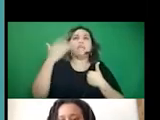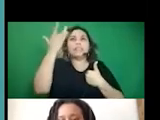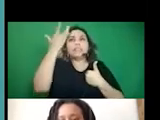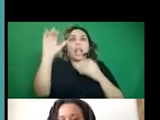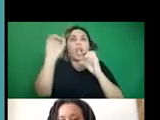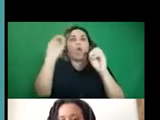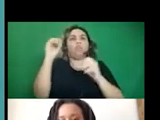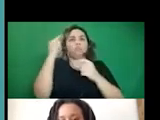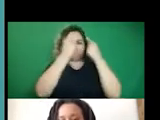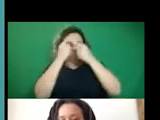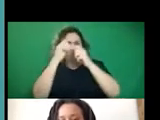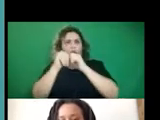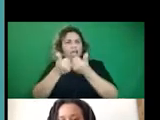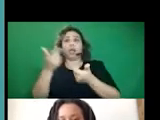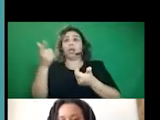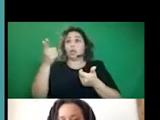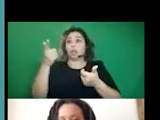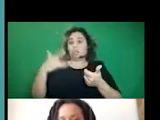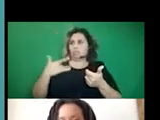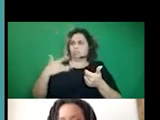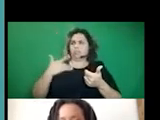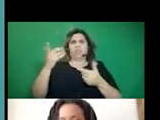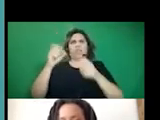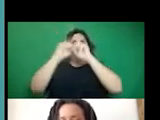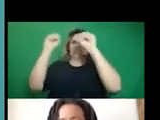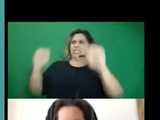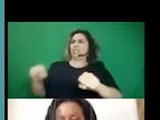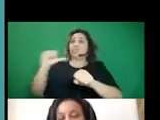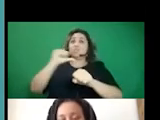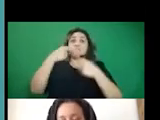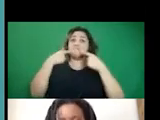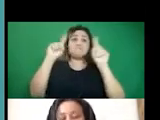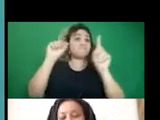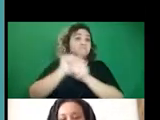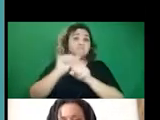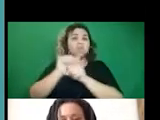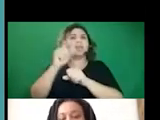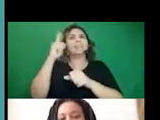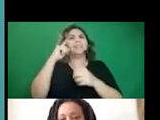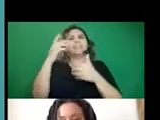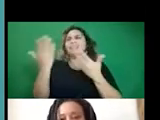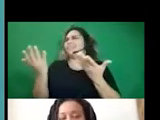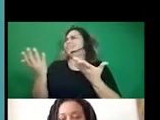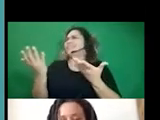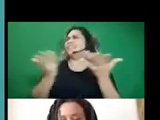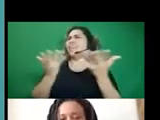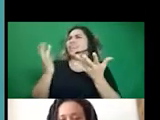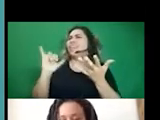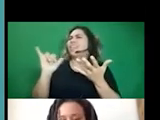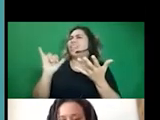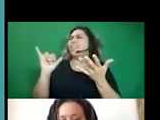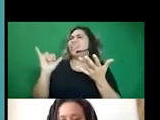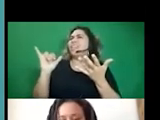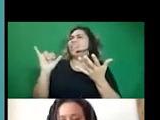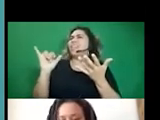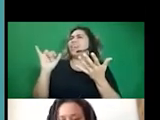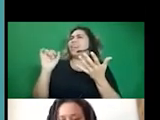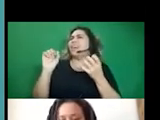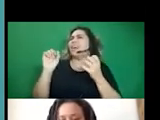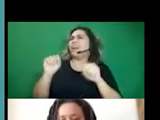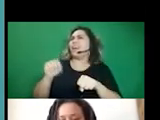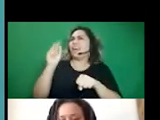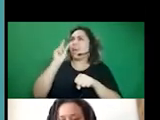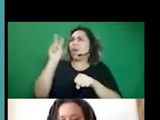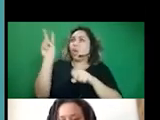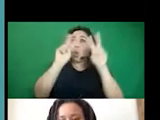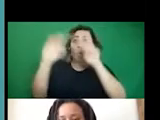the truth is that they've experienced a system that hasn't worked. And it's so easy, right, that like, to be able to look for